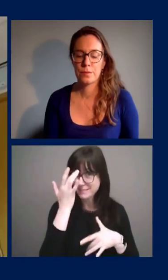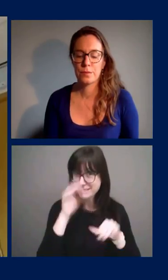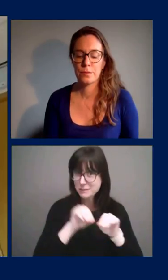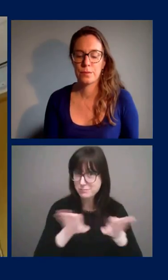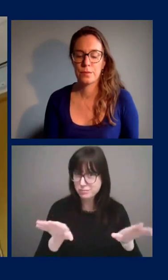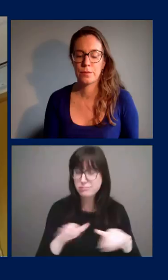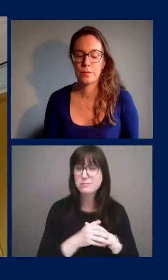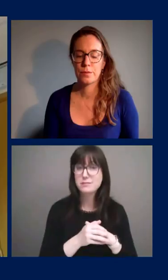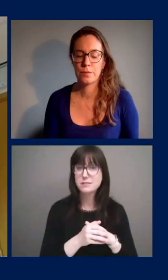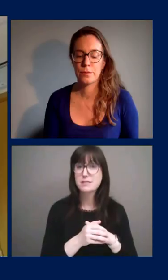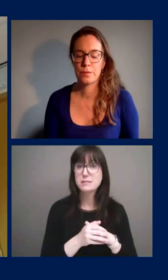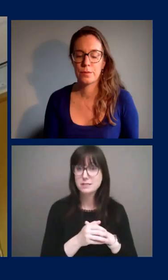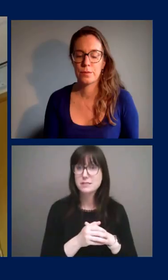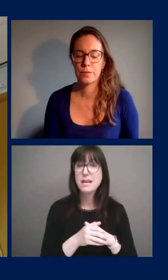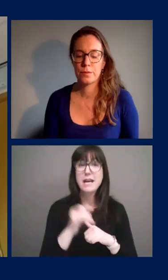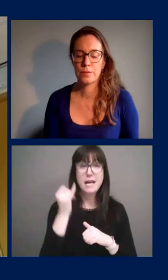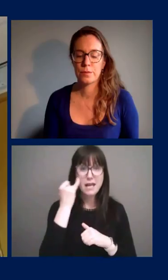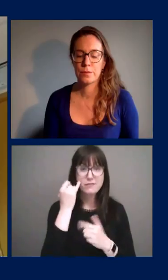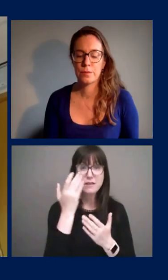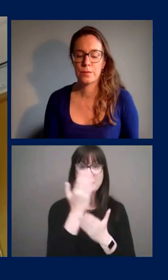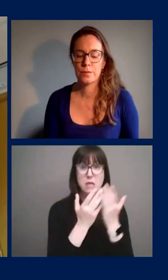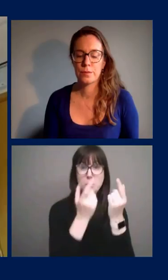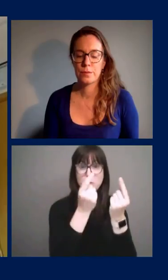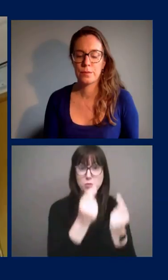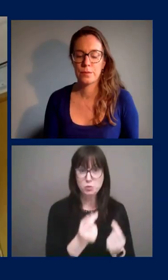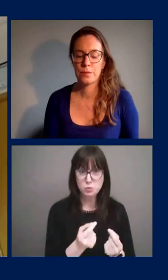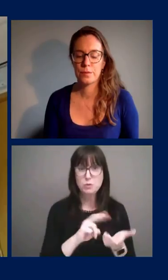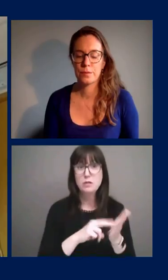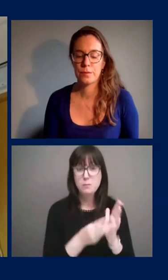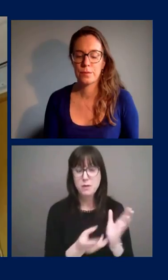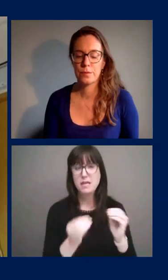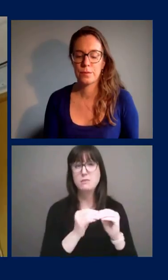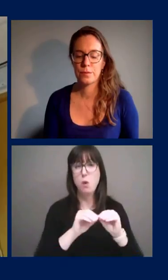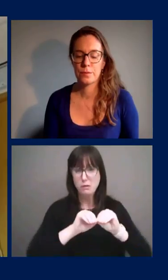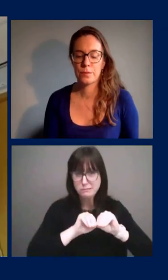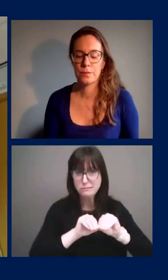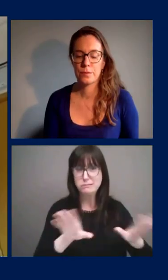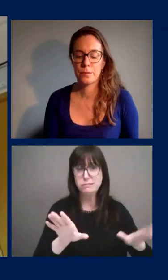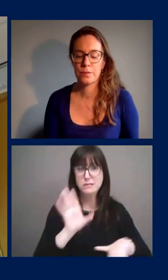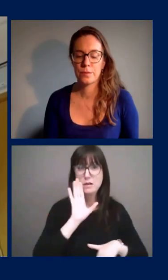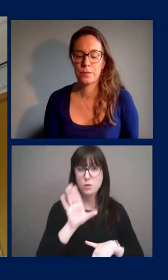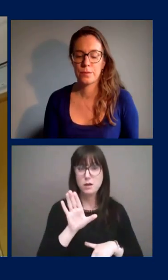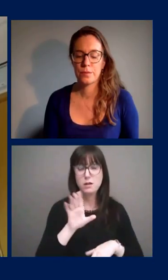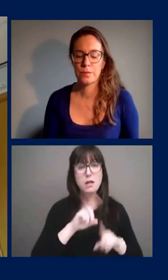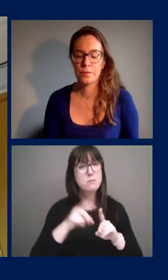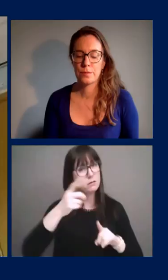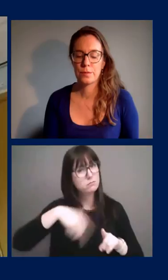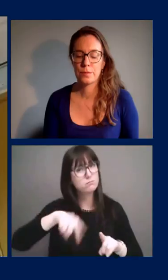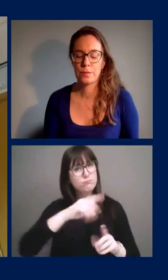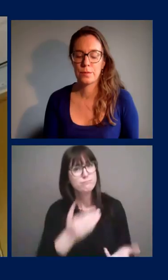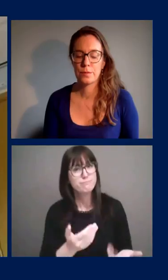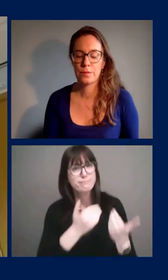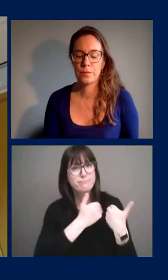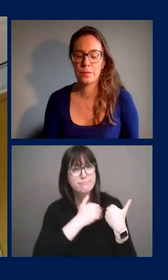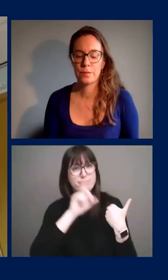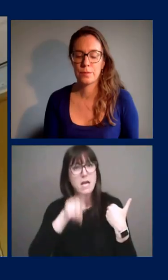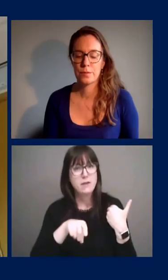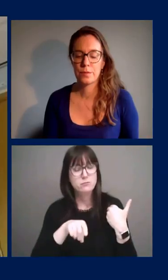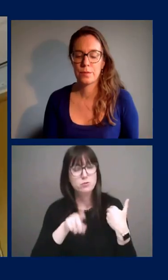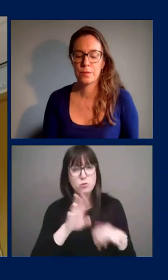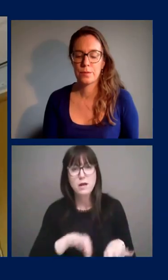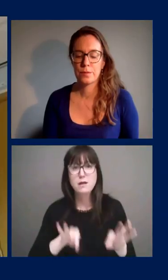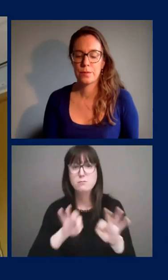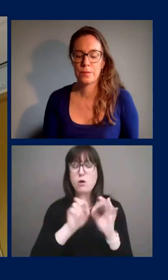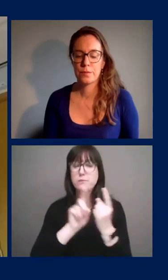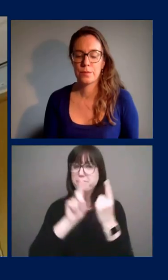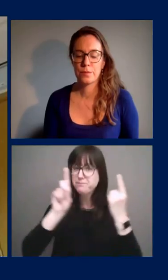to increase the risk of transmission and we need to keep doing our part to counteract that by staying two meters away from